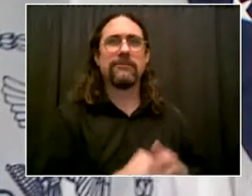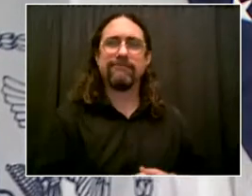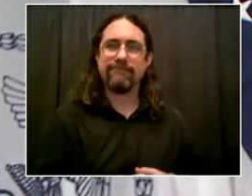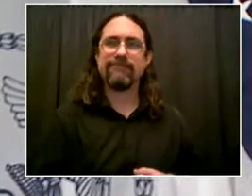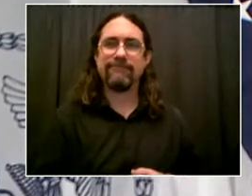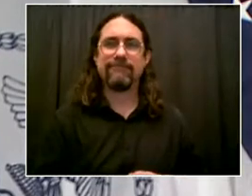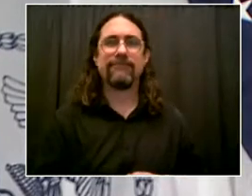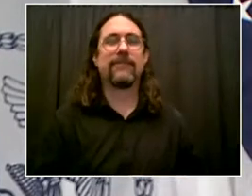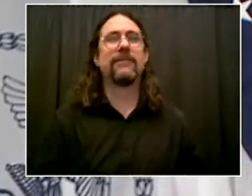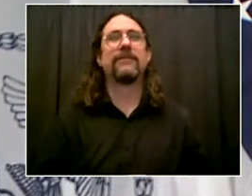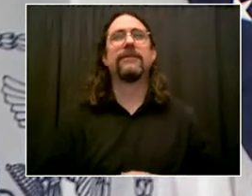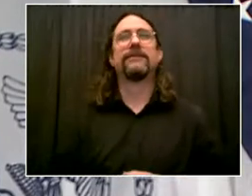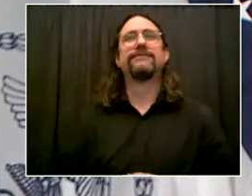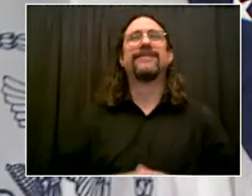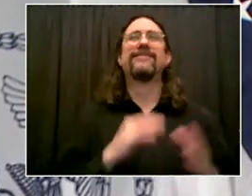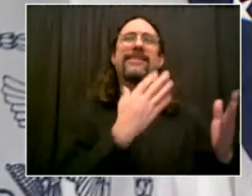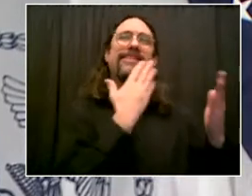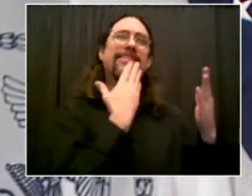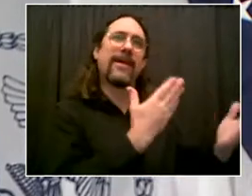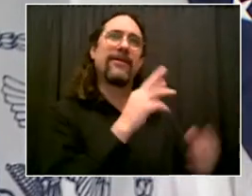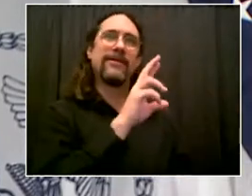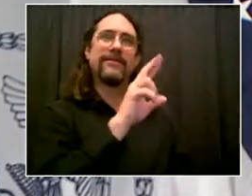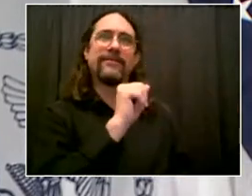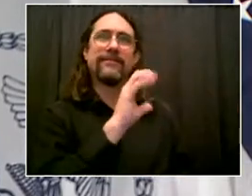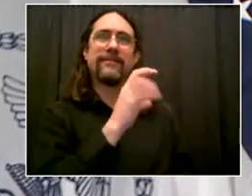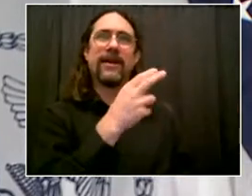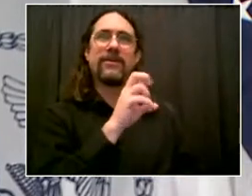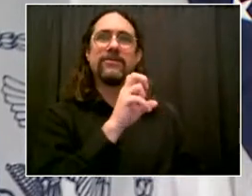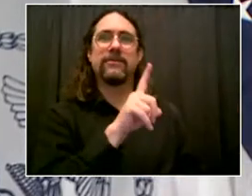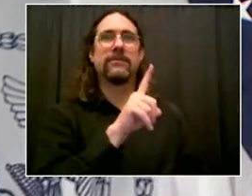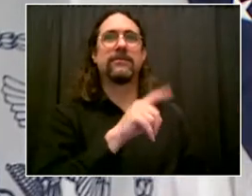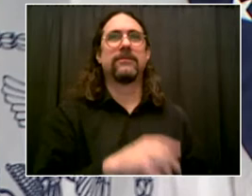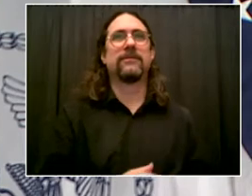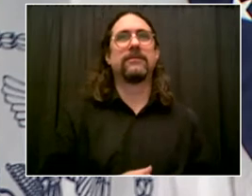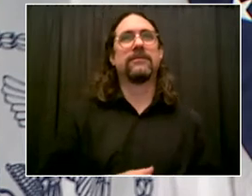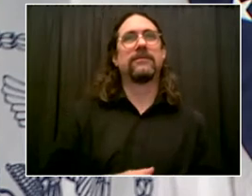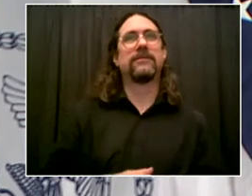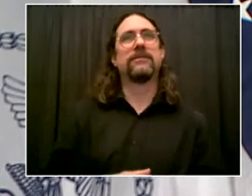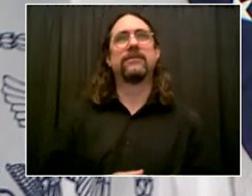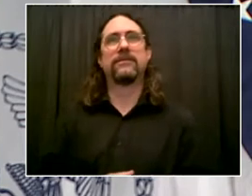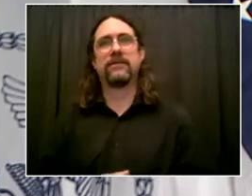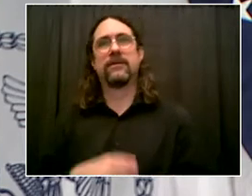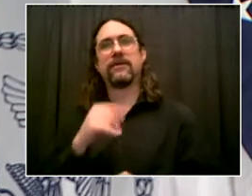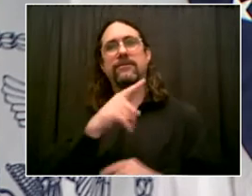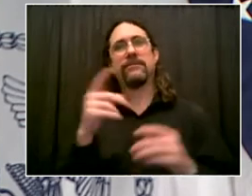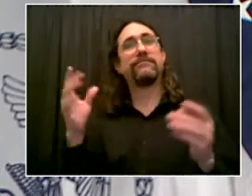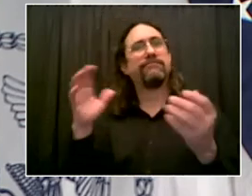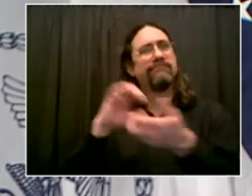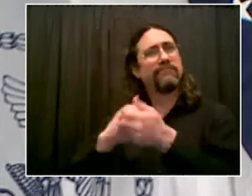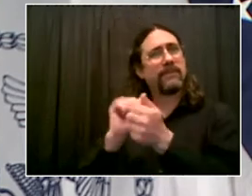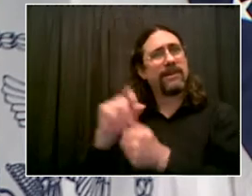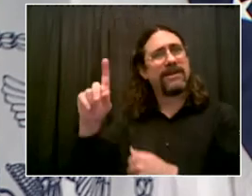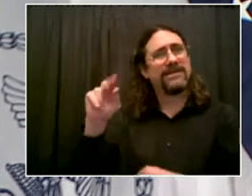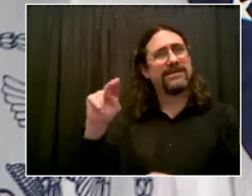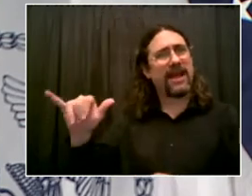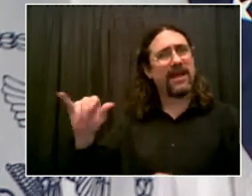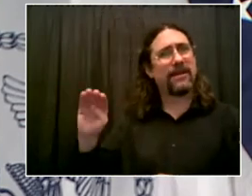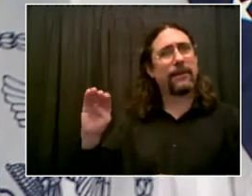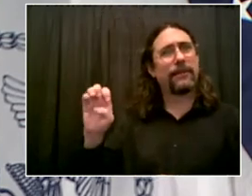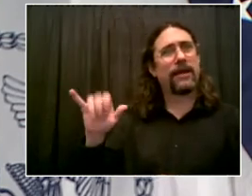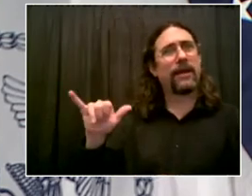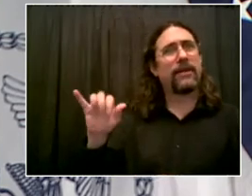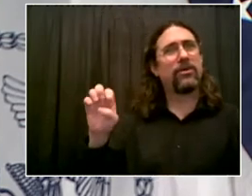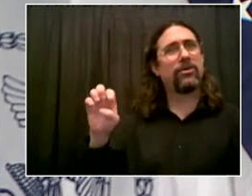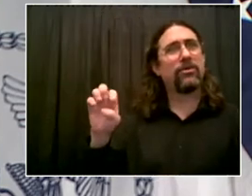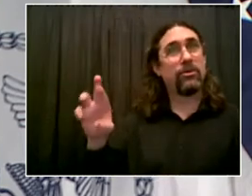Meyer, teaming up a dynamic duo and teaming up at a perfect moment to help bring this city back strong. And there